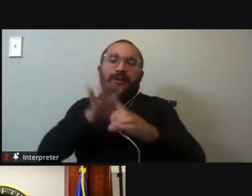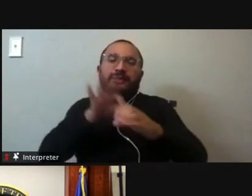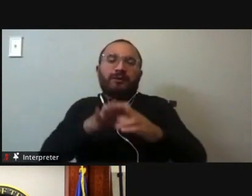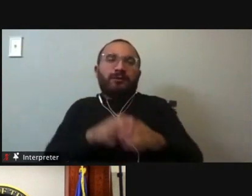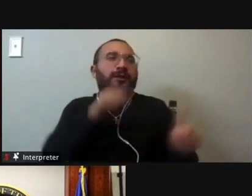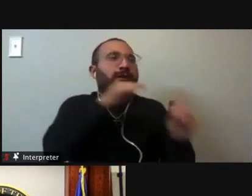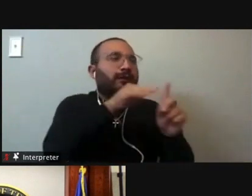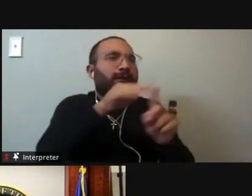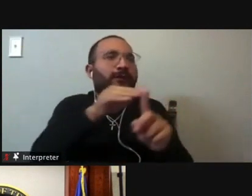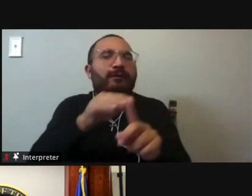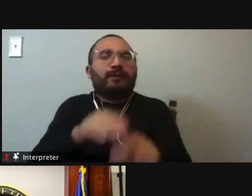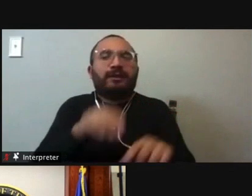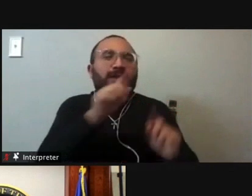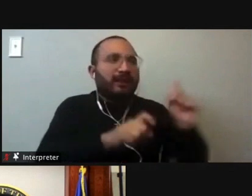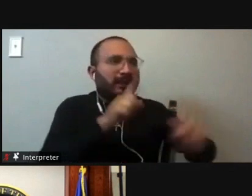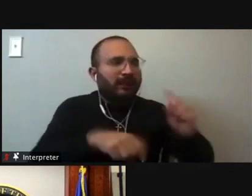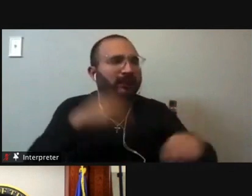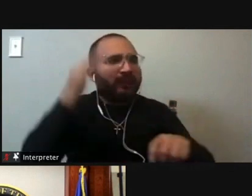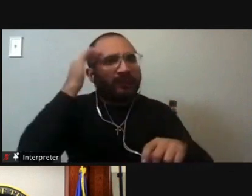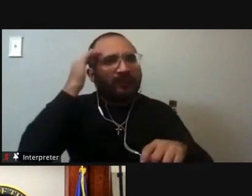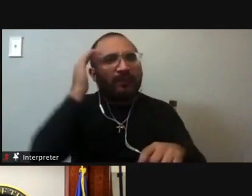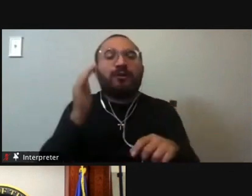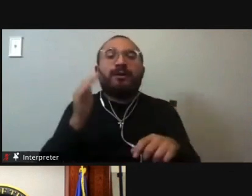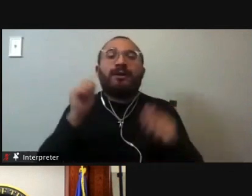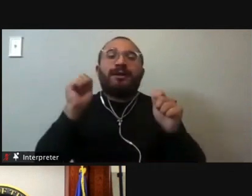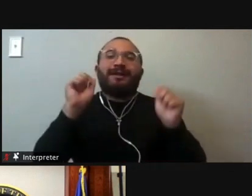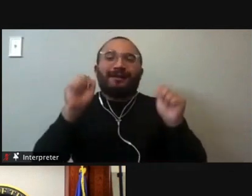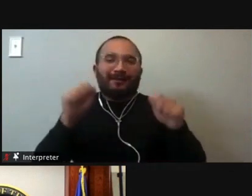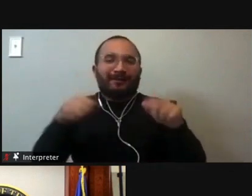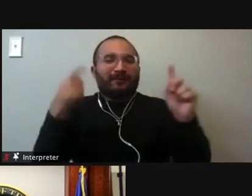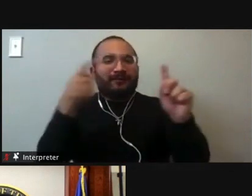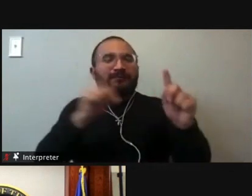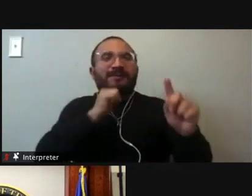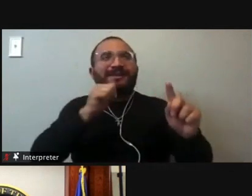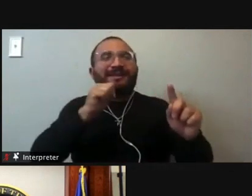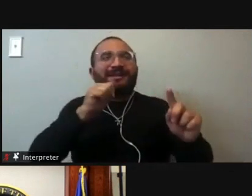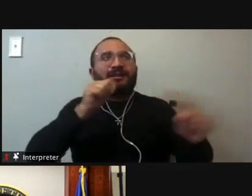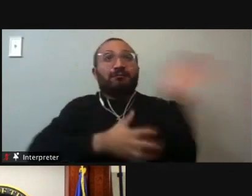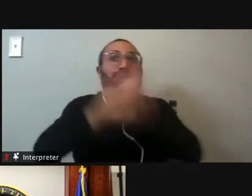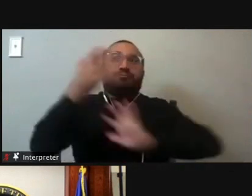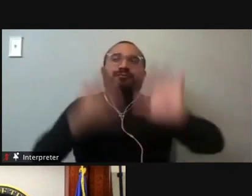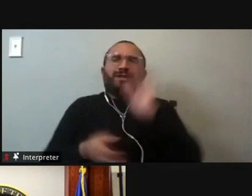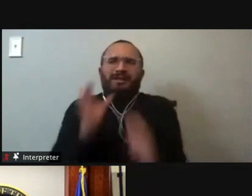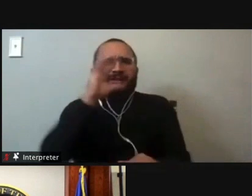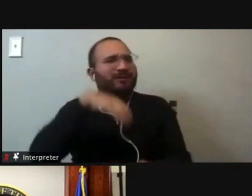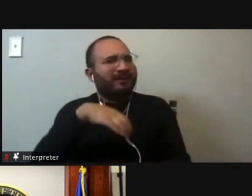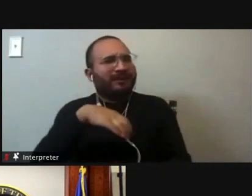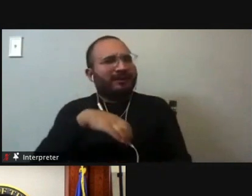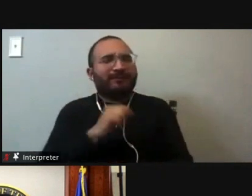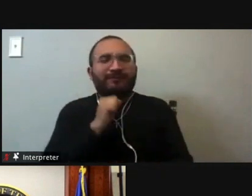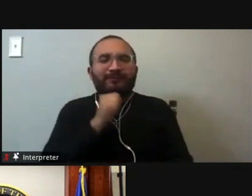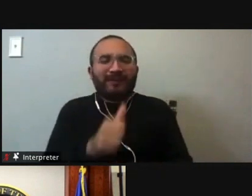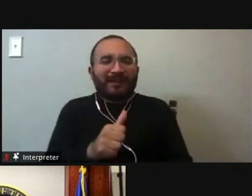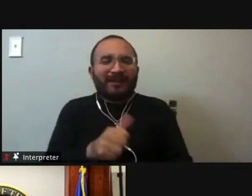these people, what they should know. And I think that's something we can do. It's achievable. It's not high in the sky. It's not some sort of academic and